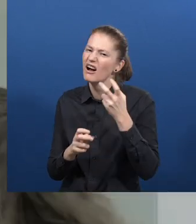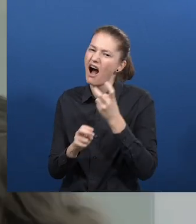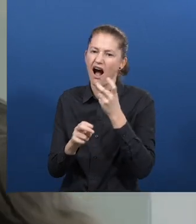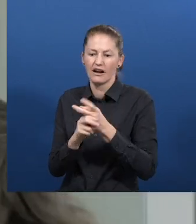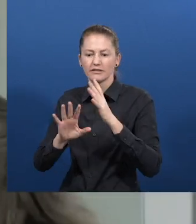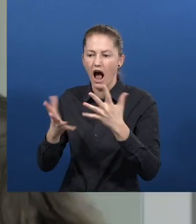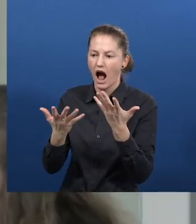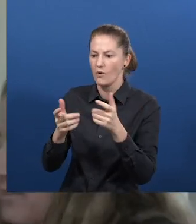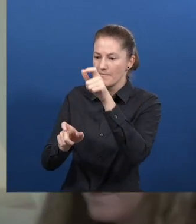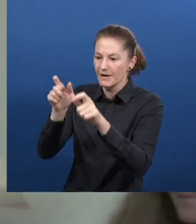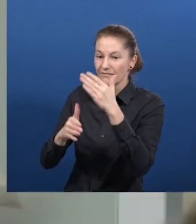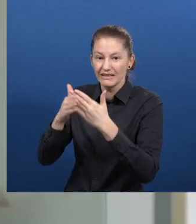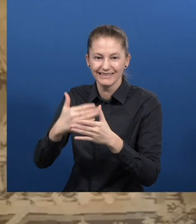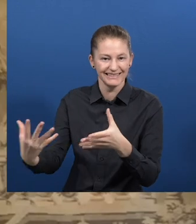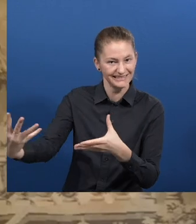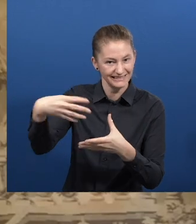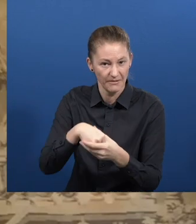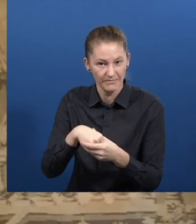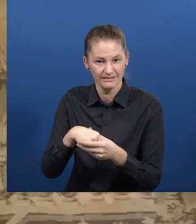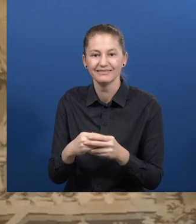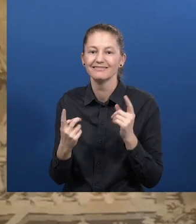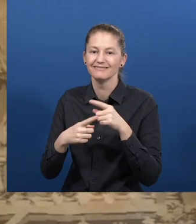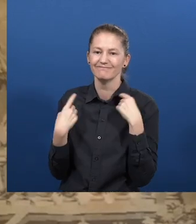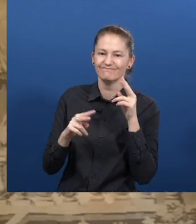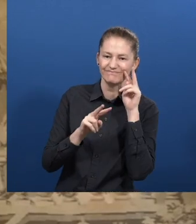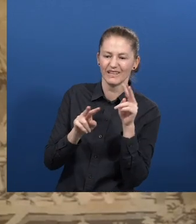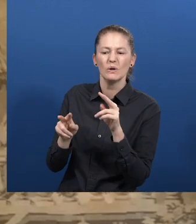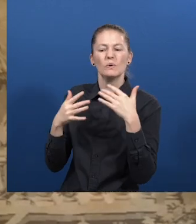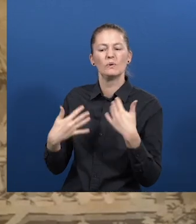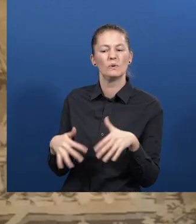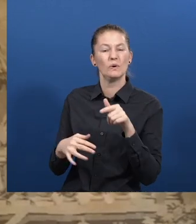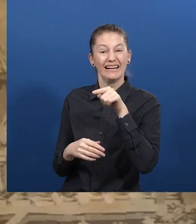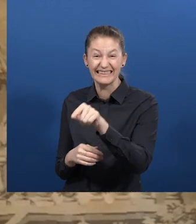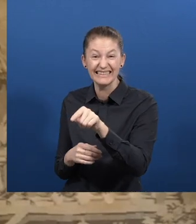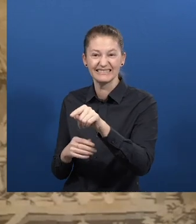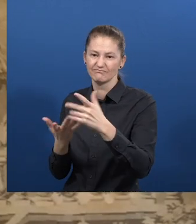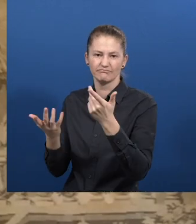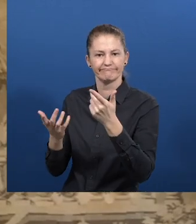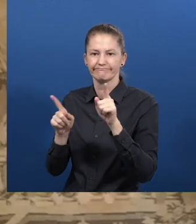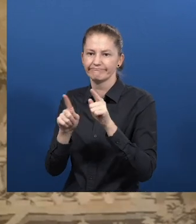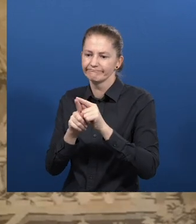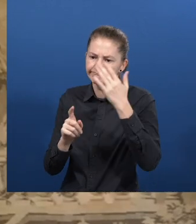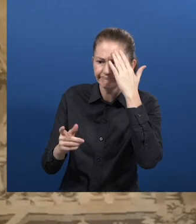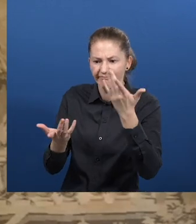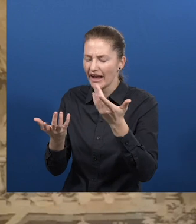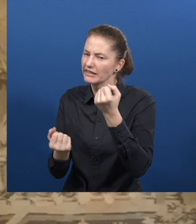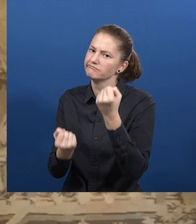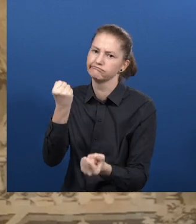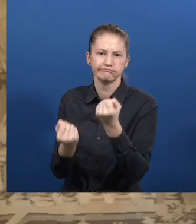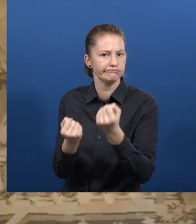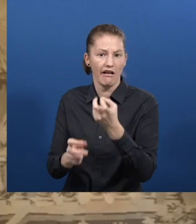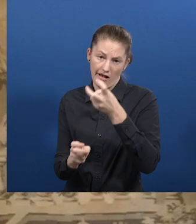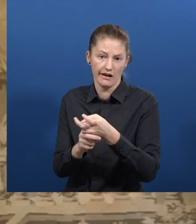in other countries is very difficult. Therefore, our purpose is bringing the knowledge, the human resources,